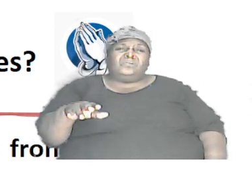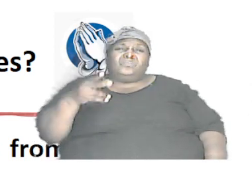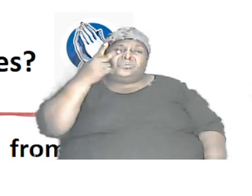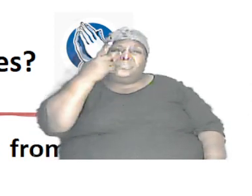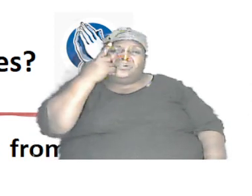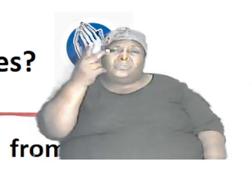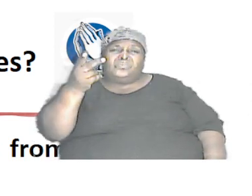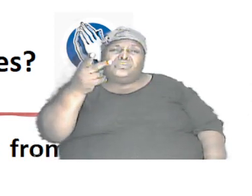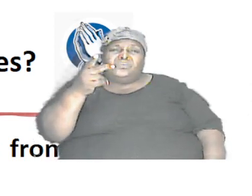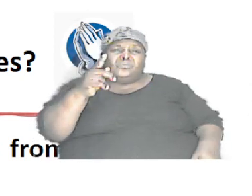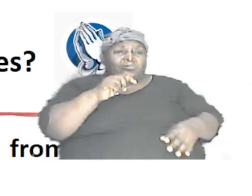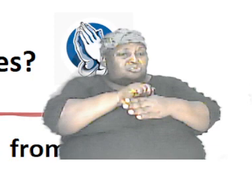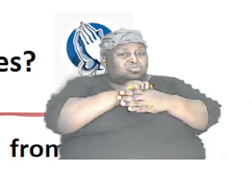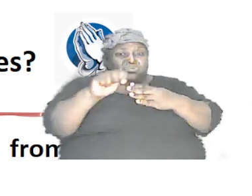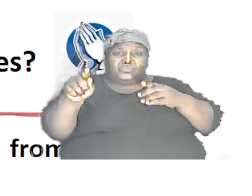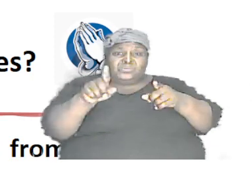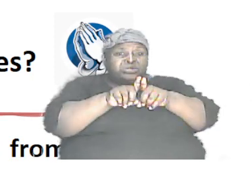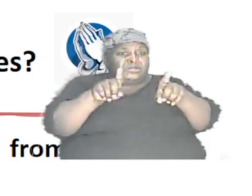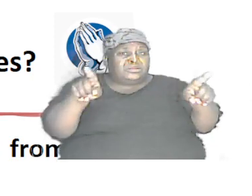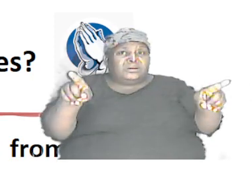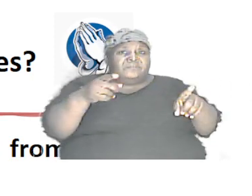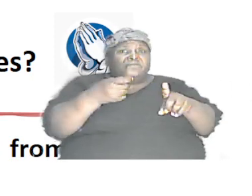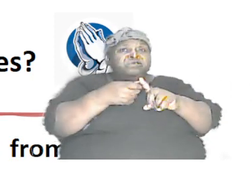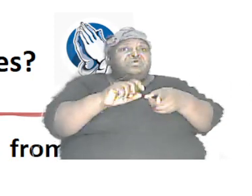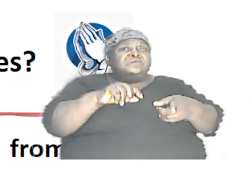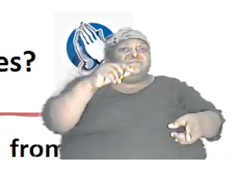totally different from the parents.